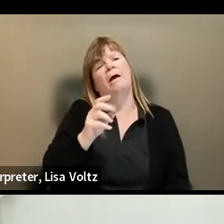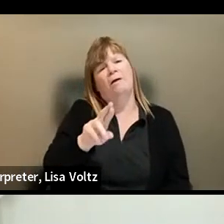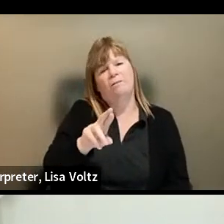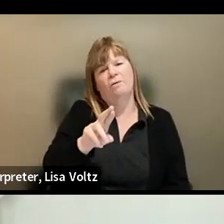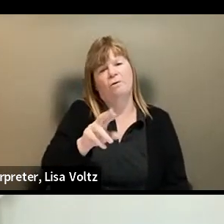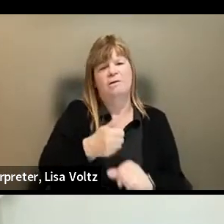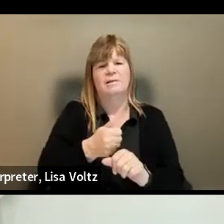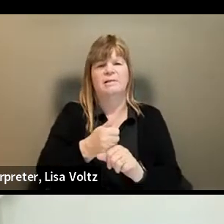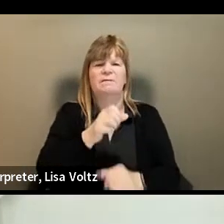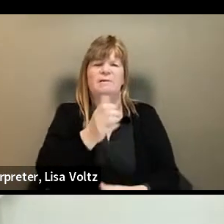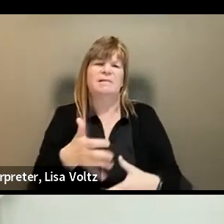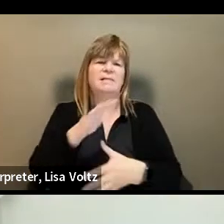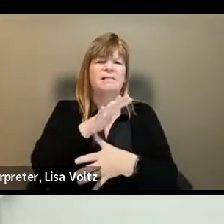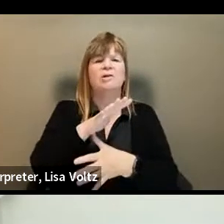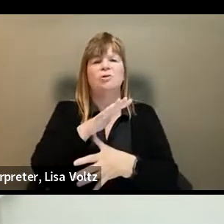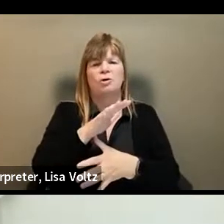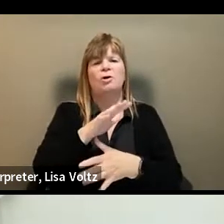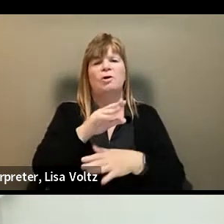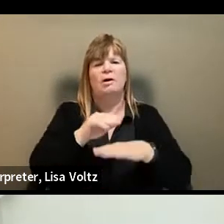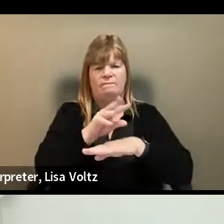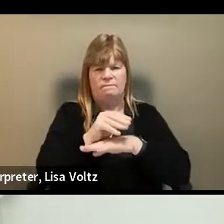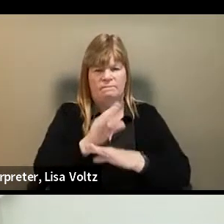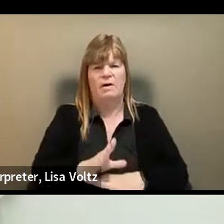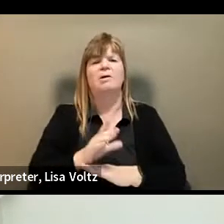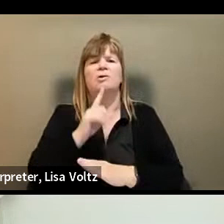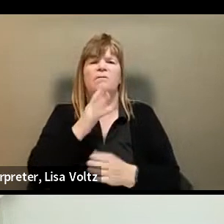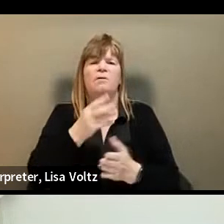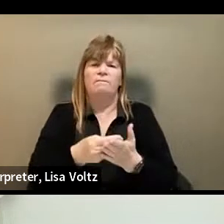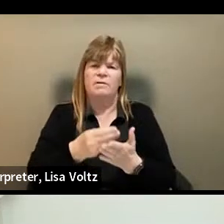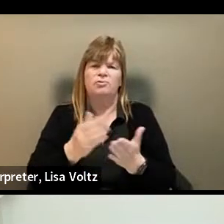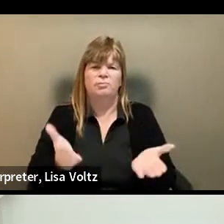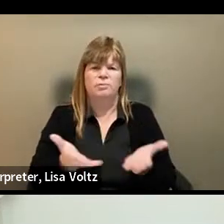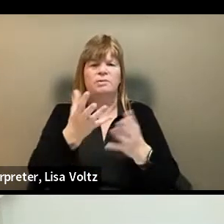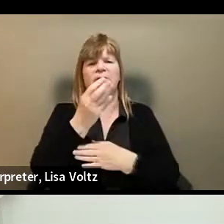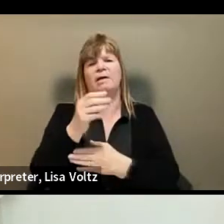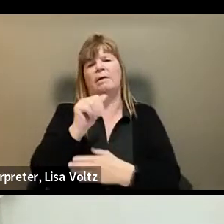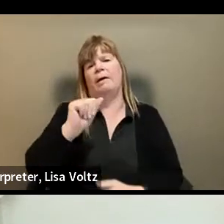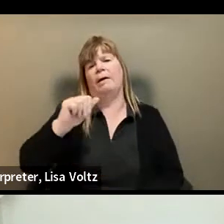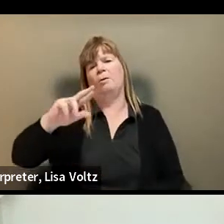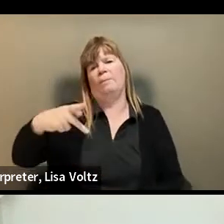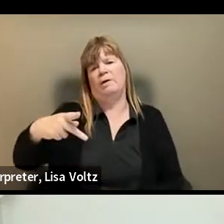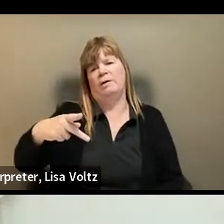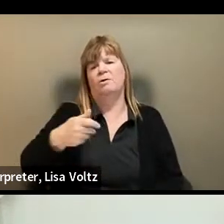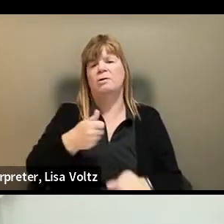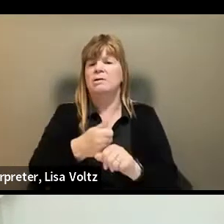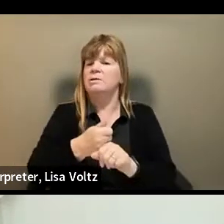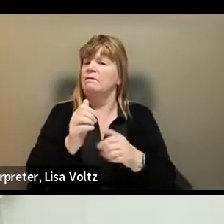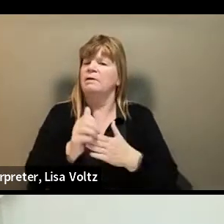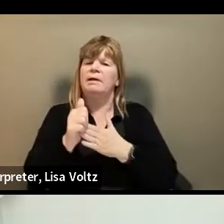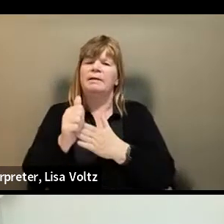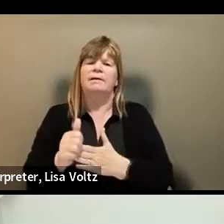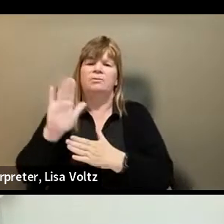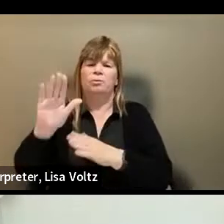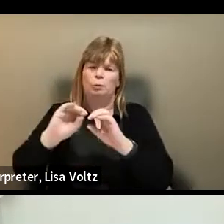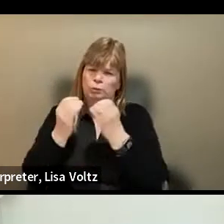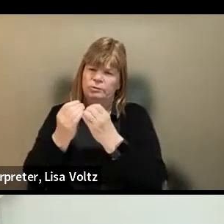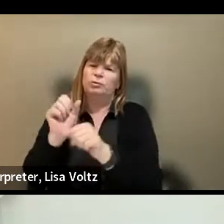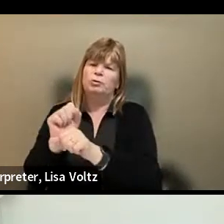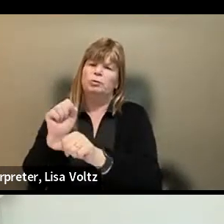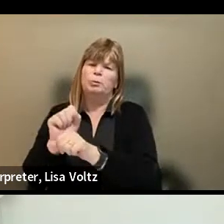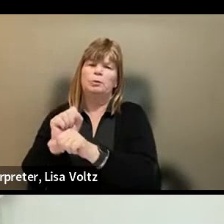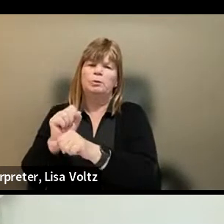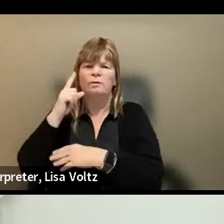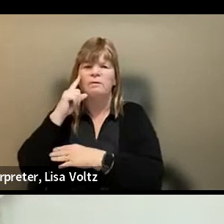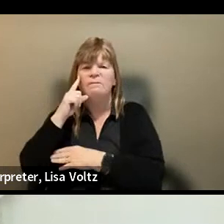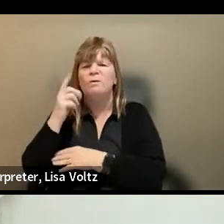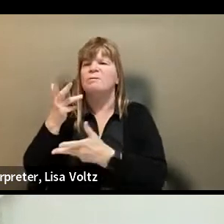the Senior Advisor for Financial Resilience at AARP, she leads the organization's work on employer